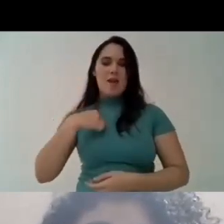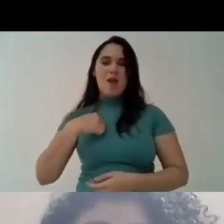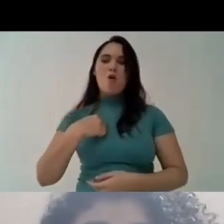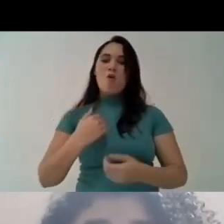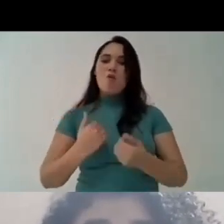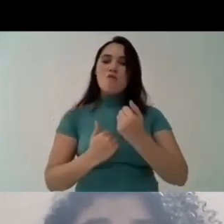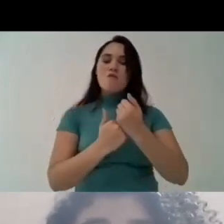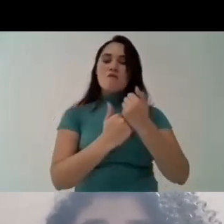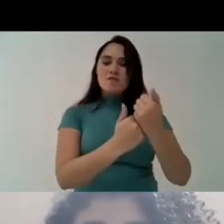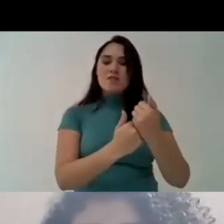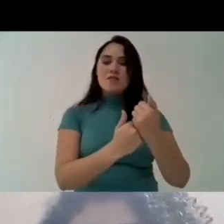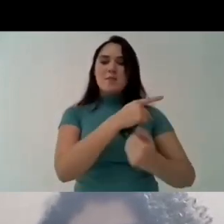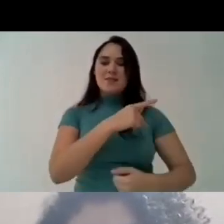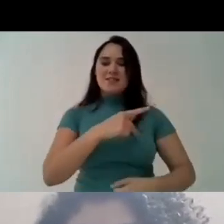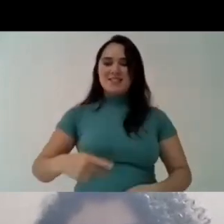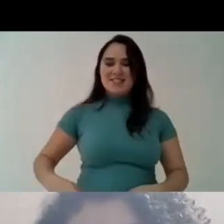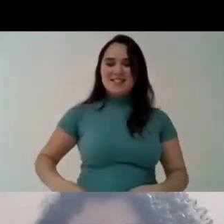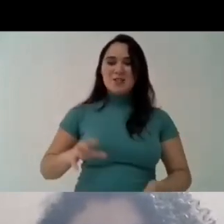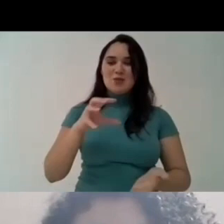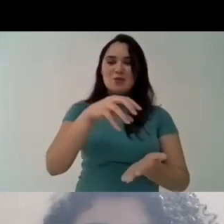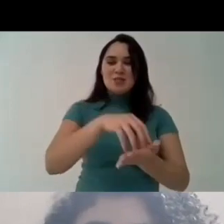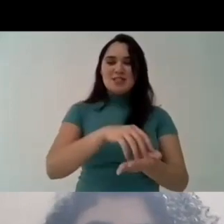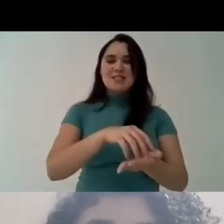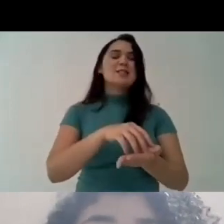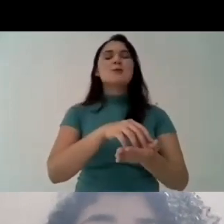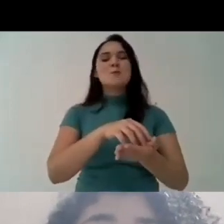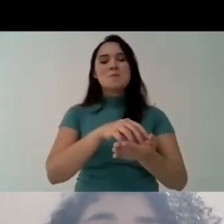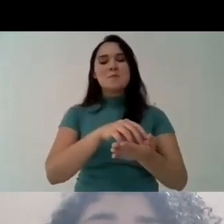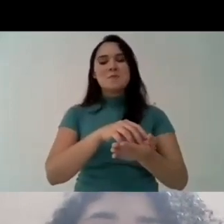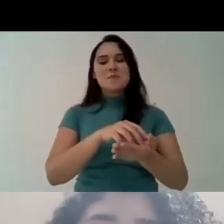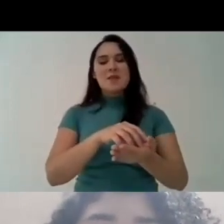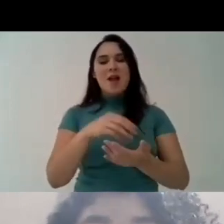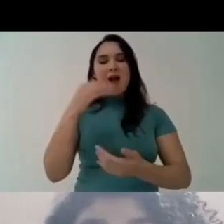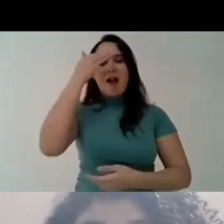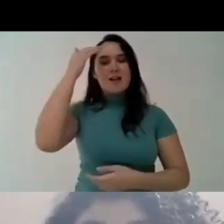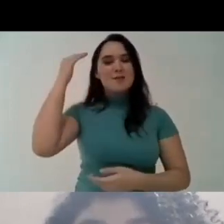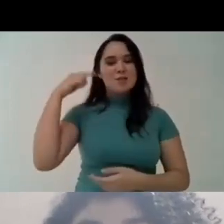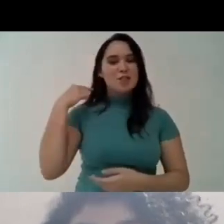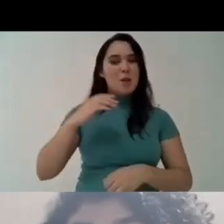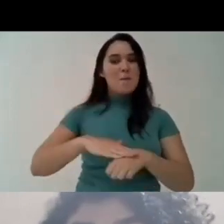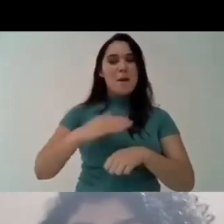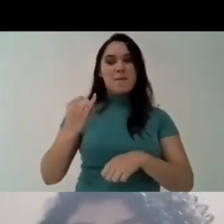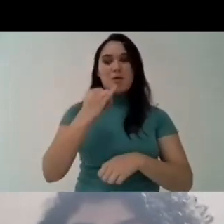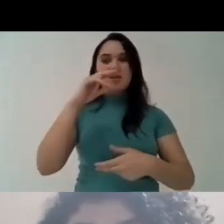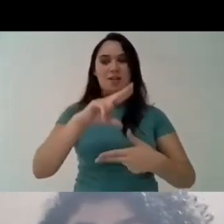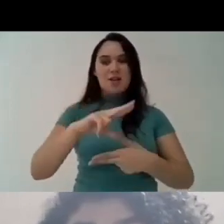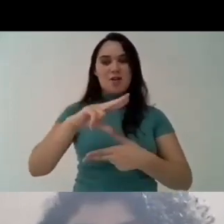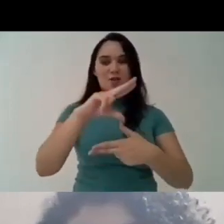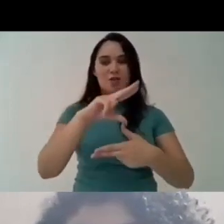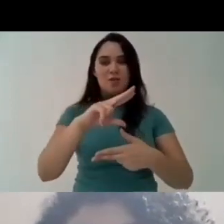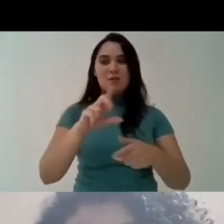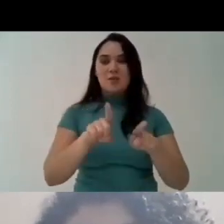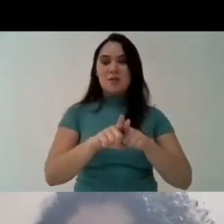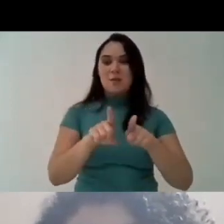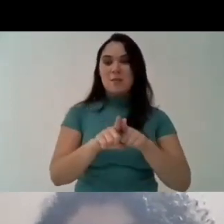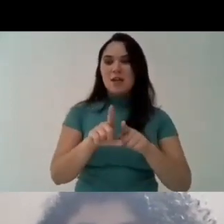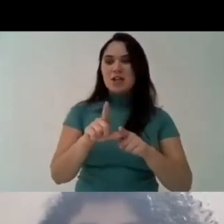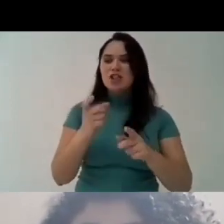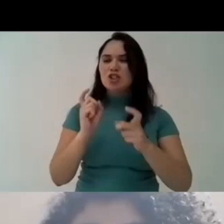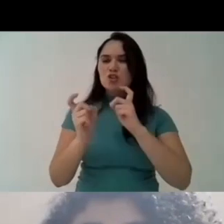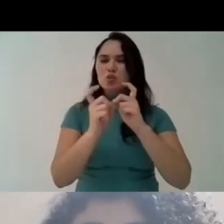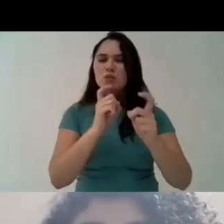centers and um in the university of uh in the ufo for example